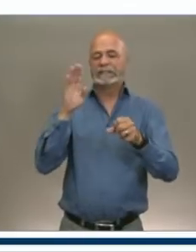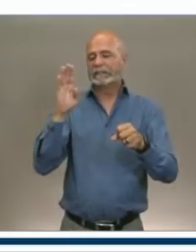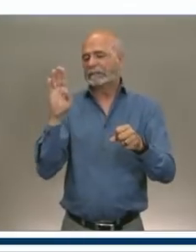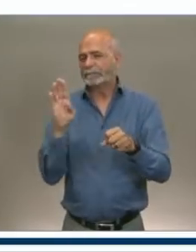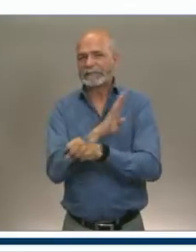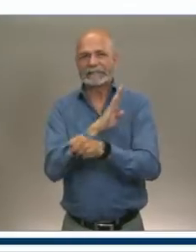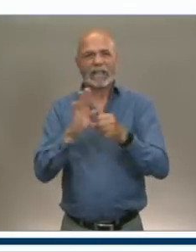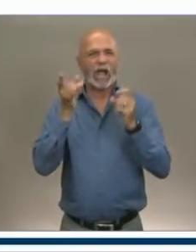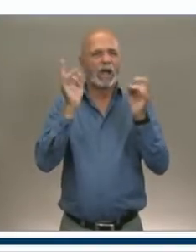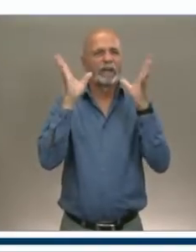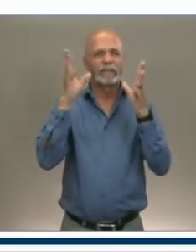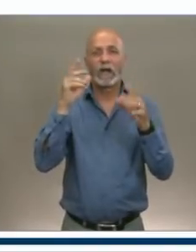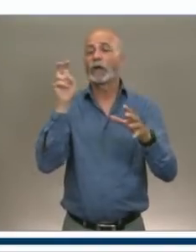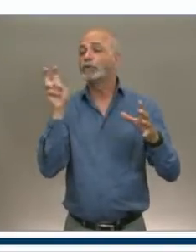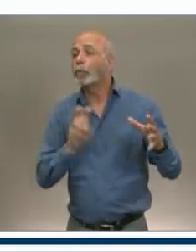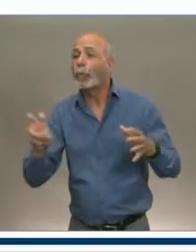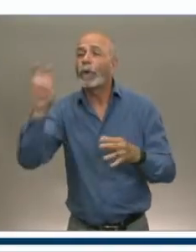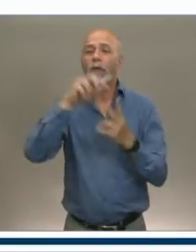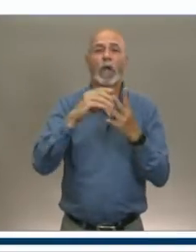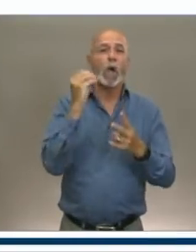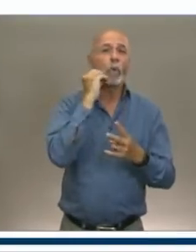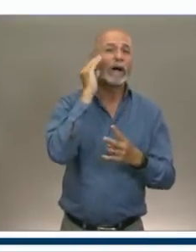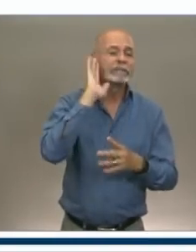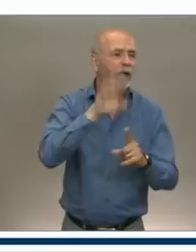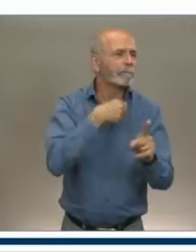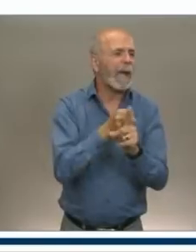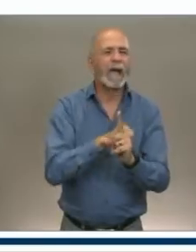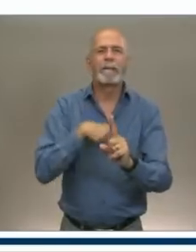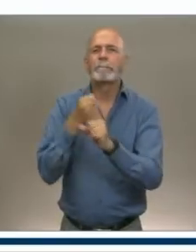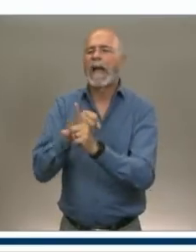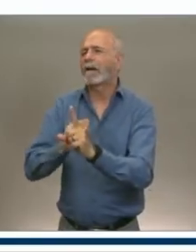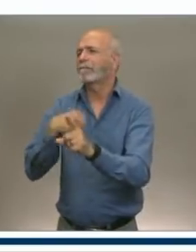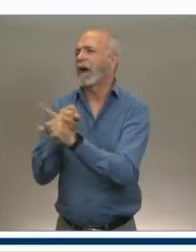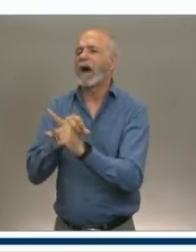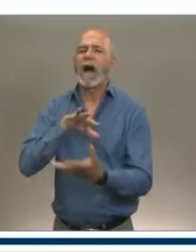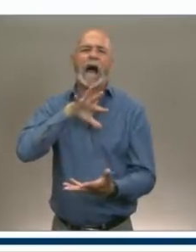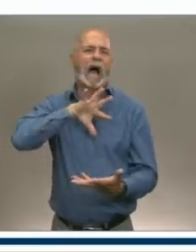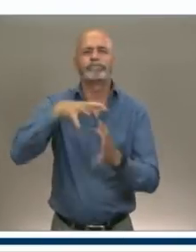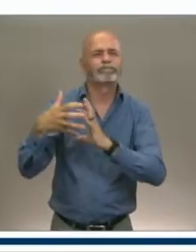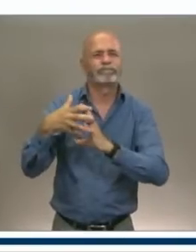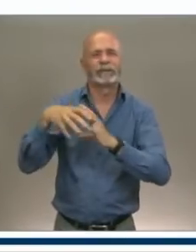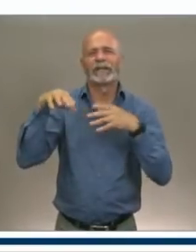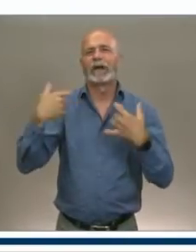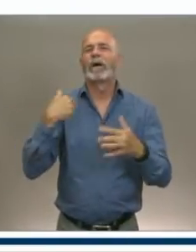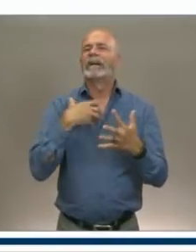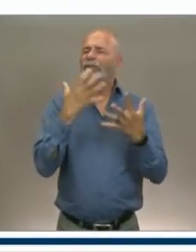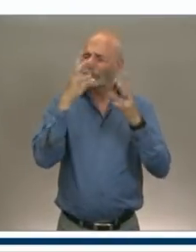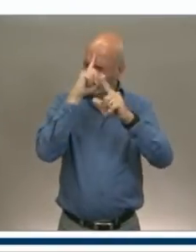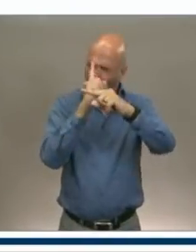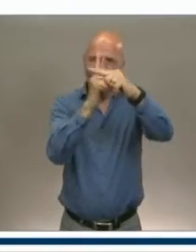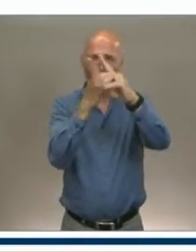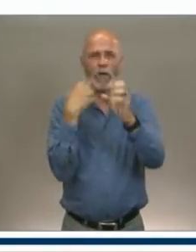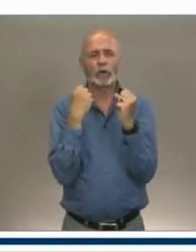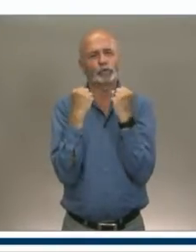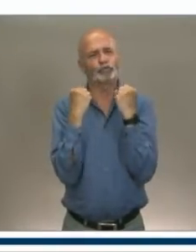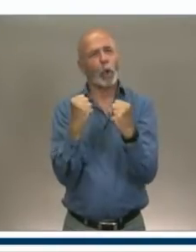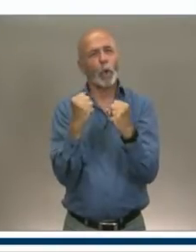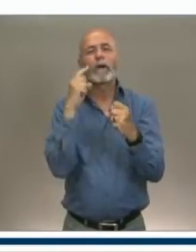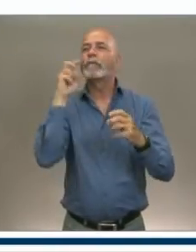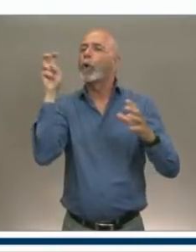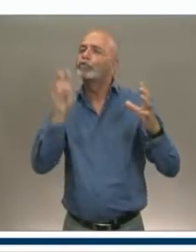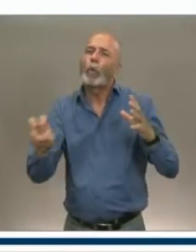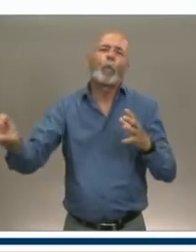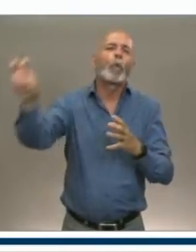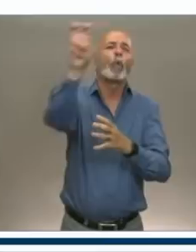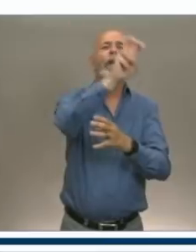industry has been one of the hardest-hit sectors. A strong tourism season will be an important part of the